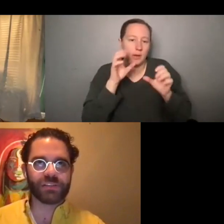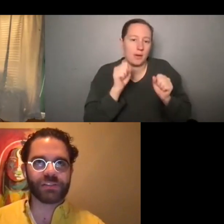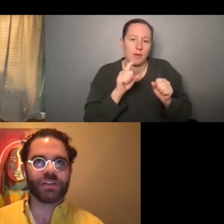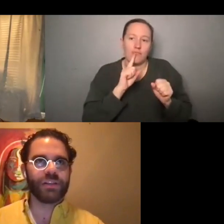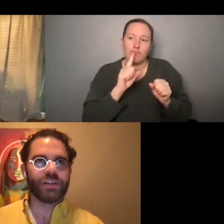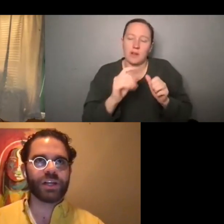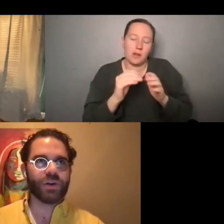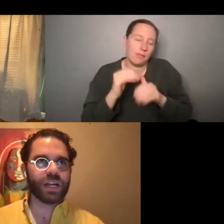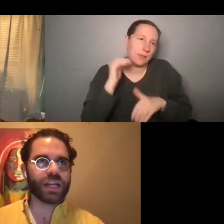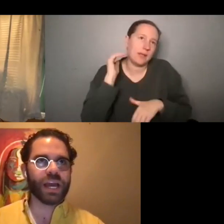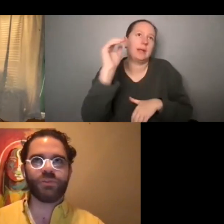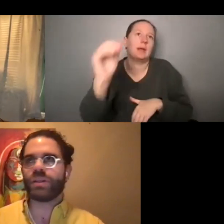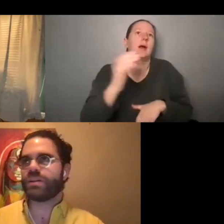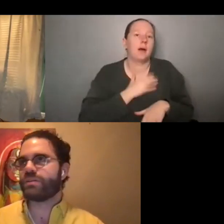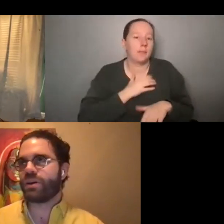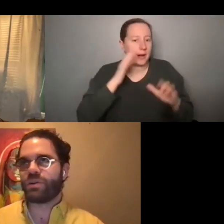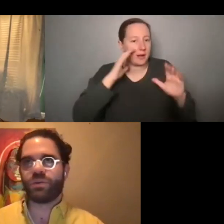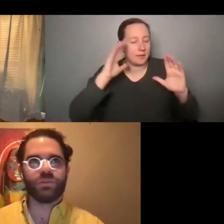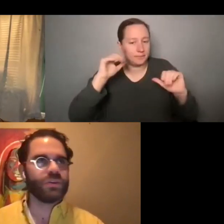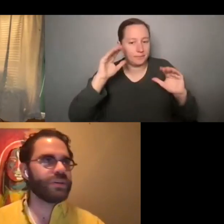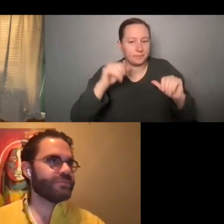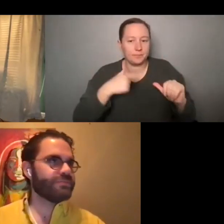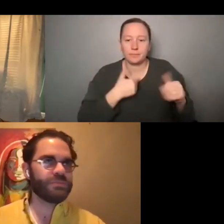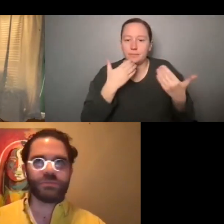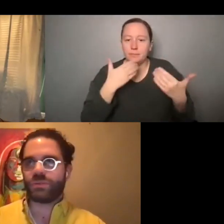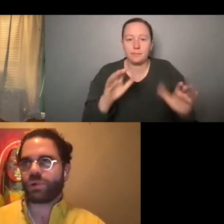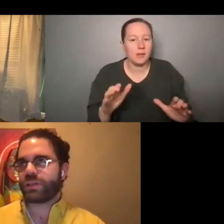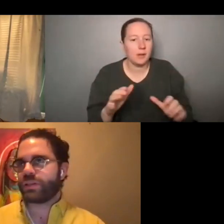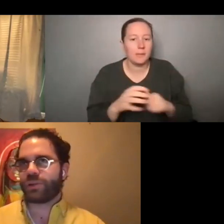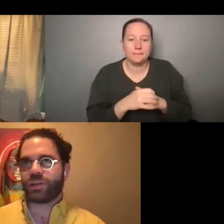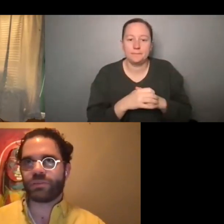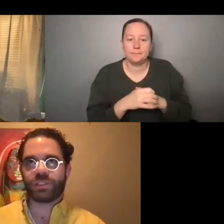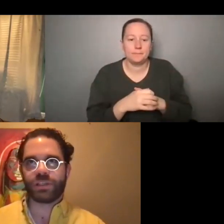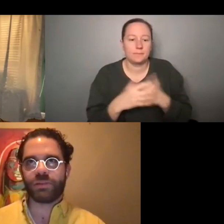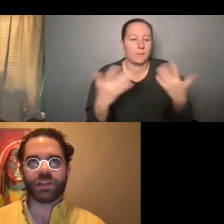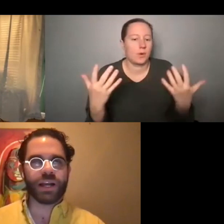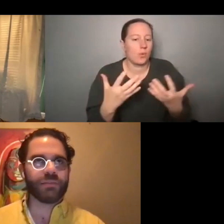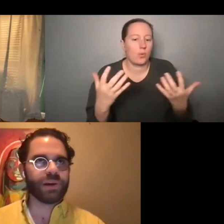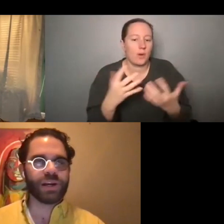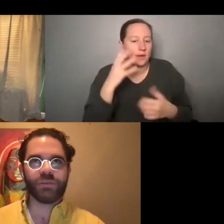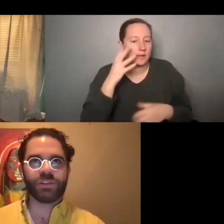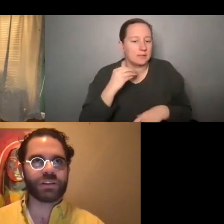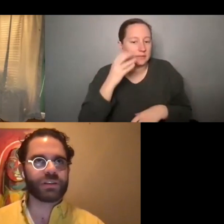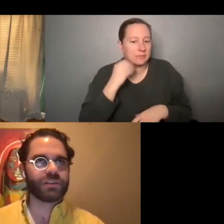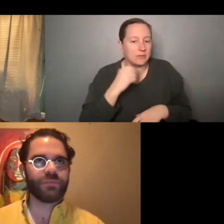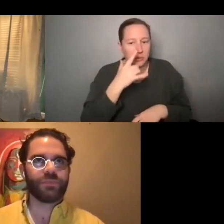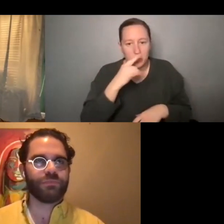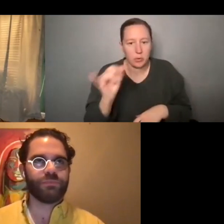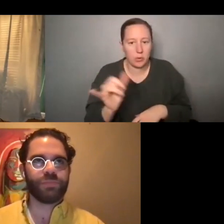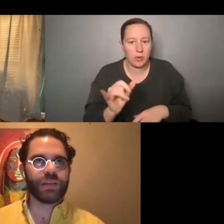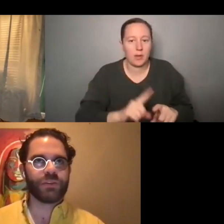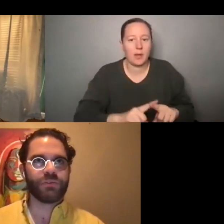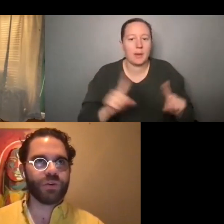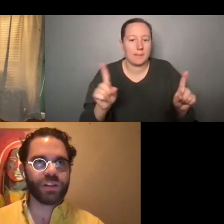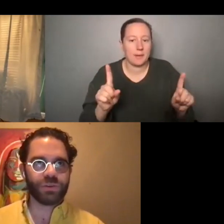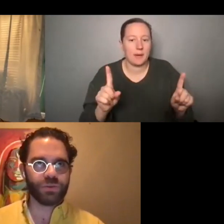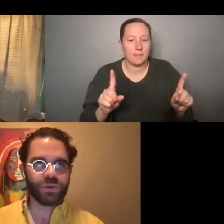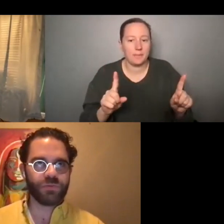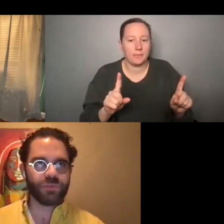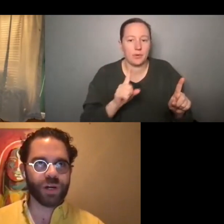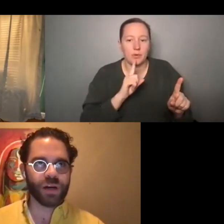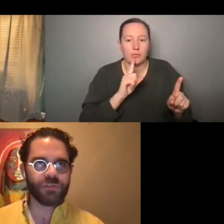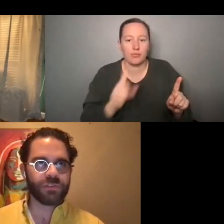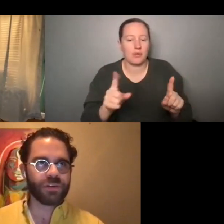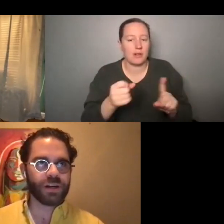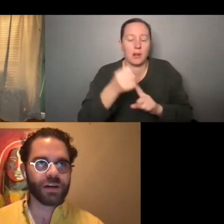expectations going in. I really didn't know what the experience was going to be like, but it was just being thrown into